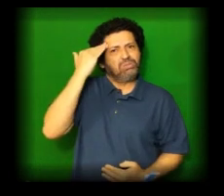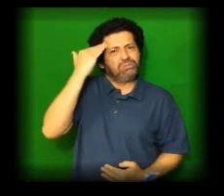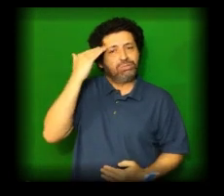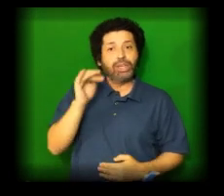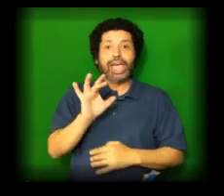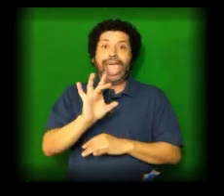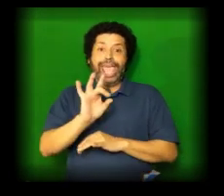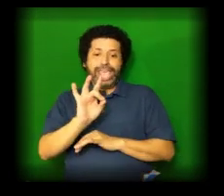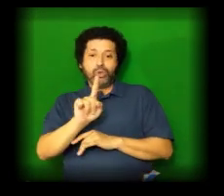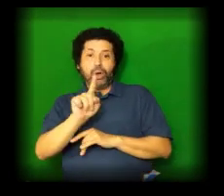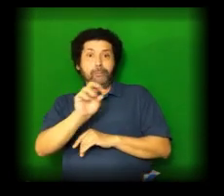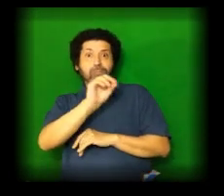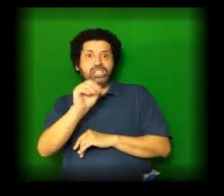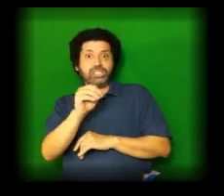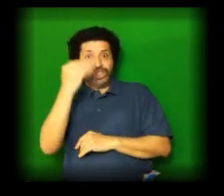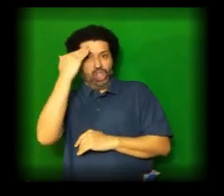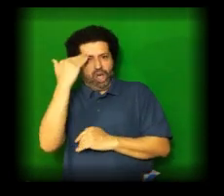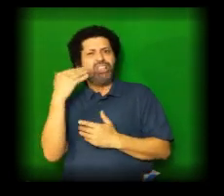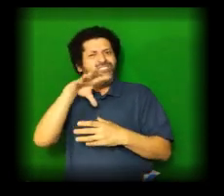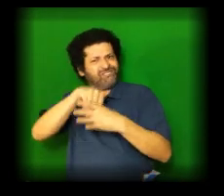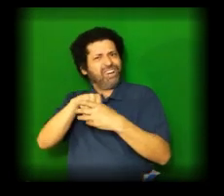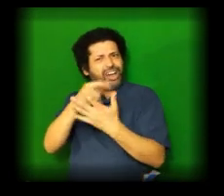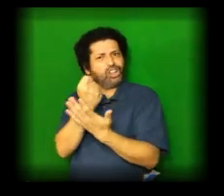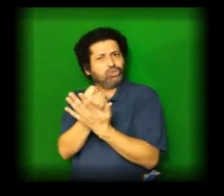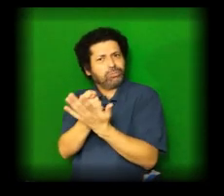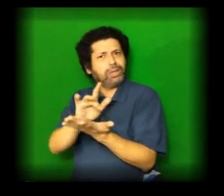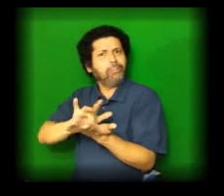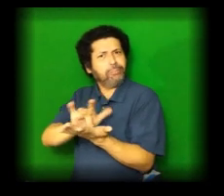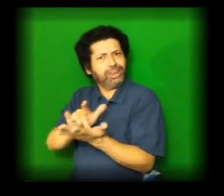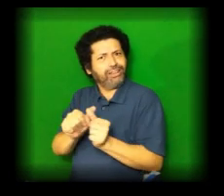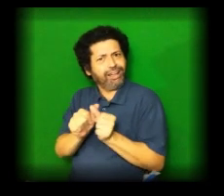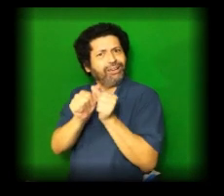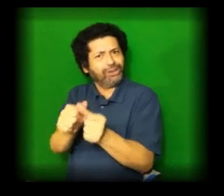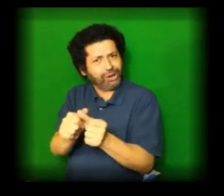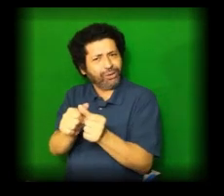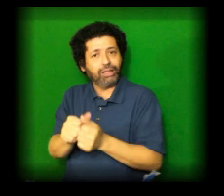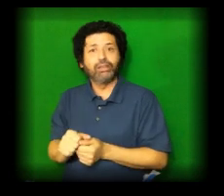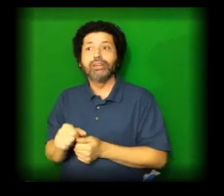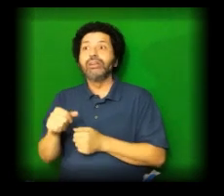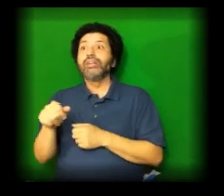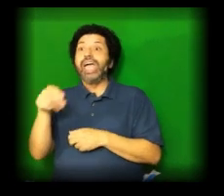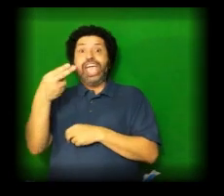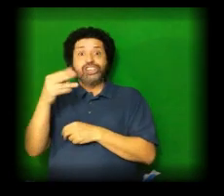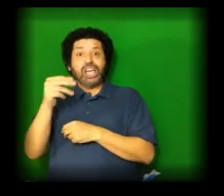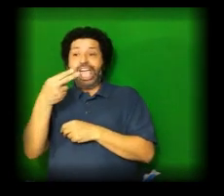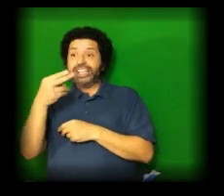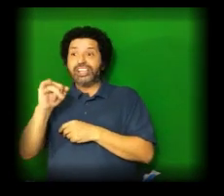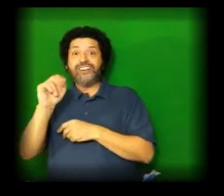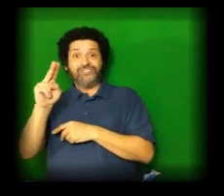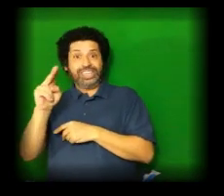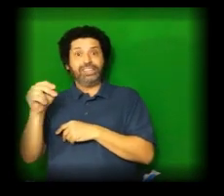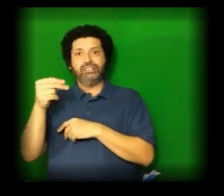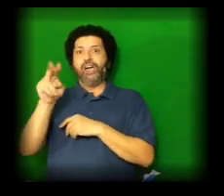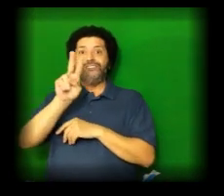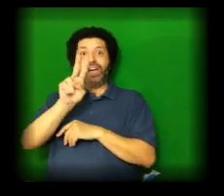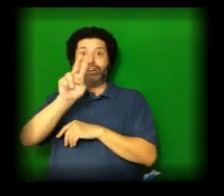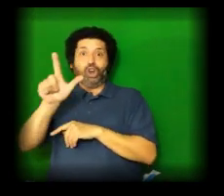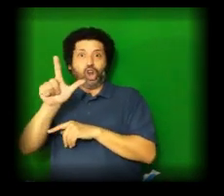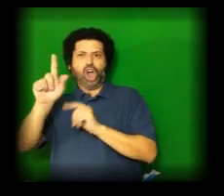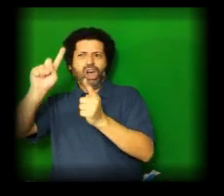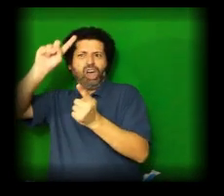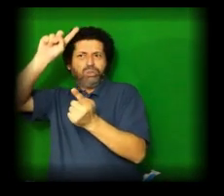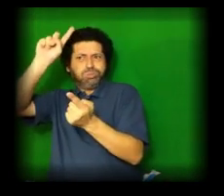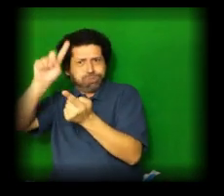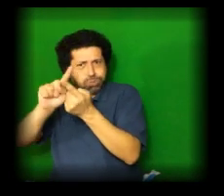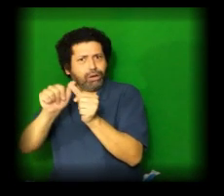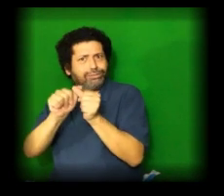% of people diagnosed are on treatment. We have also surpassed the last target, with 91% of those on treatment having